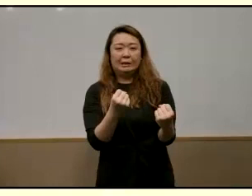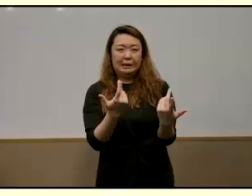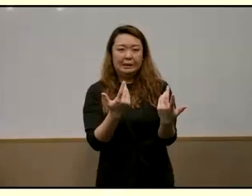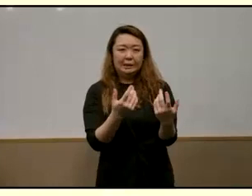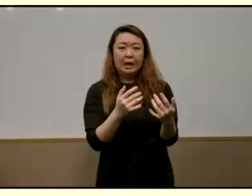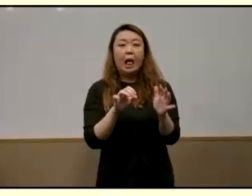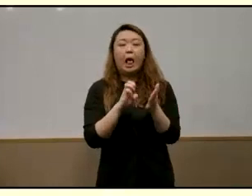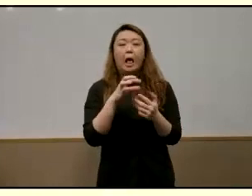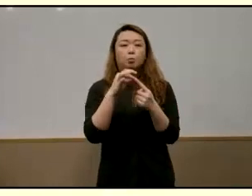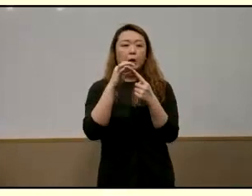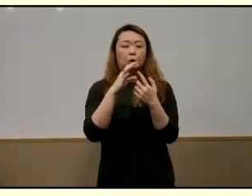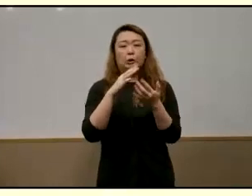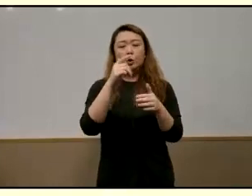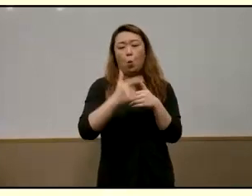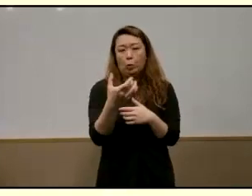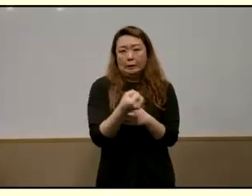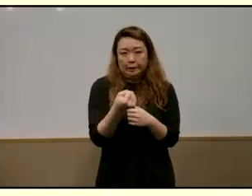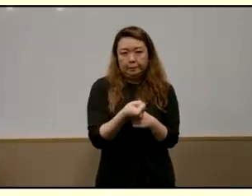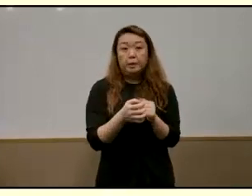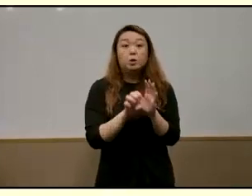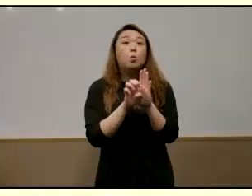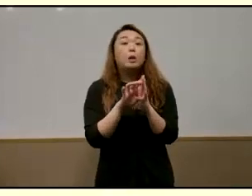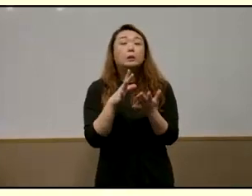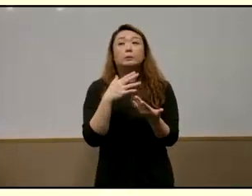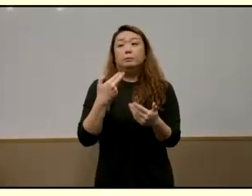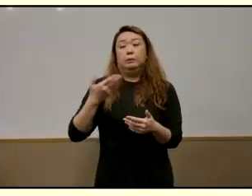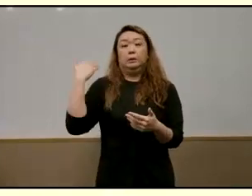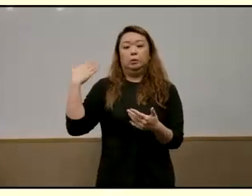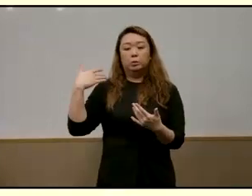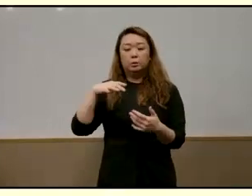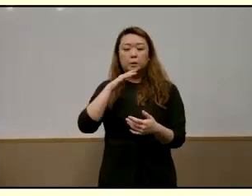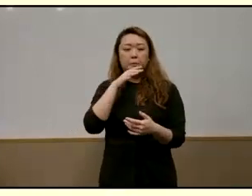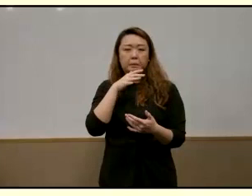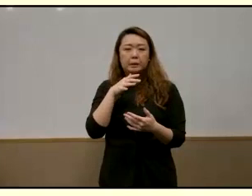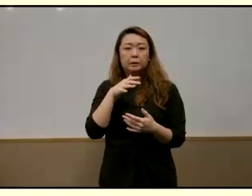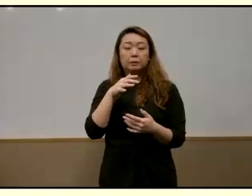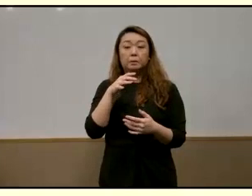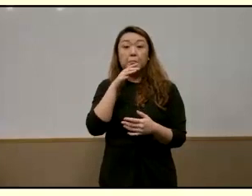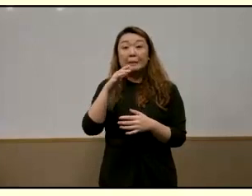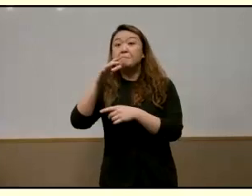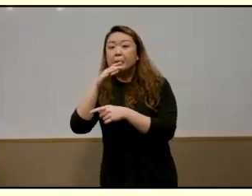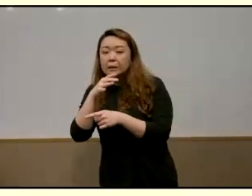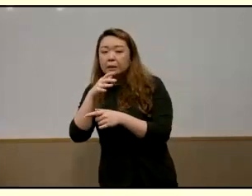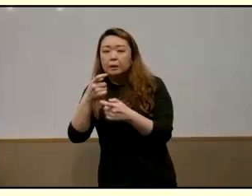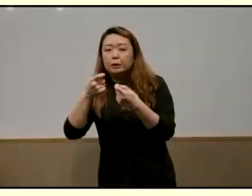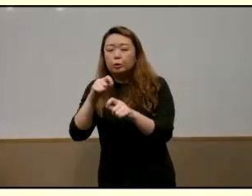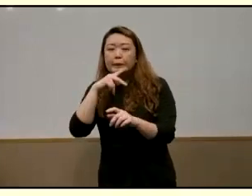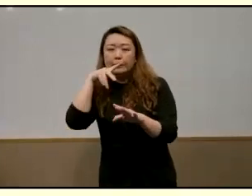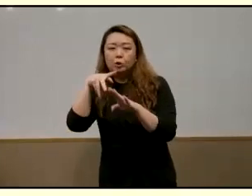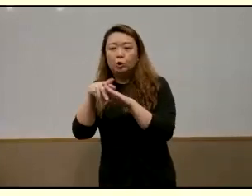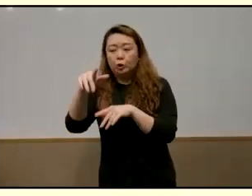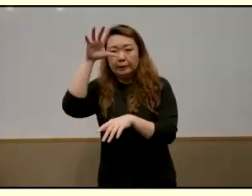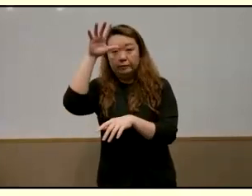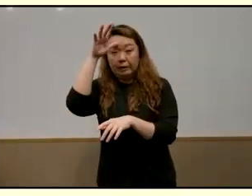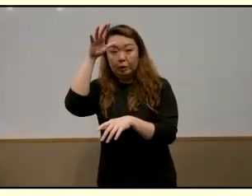take for instance her own mother who tried to cheat her out of her father's inheritance money when he died however the singapore government's